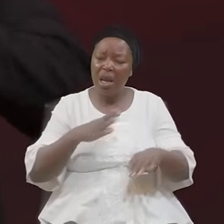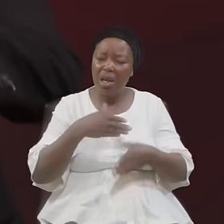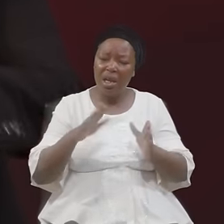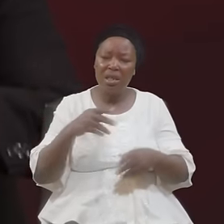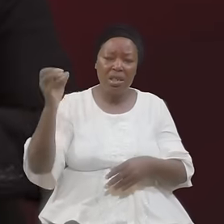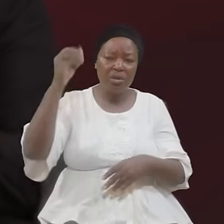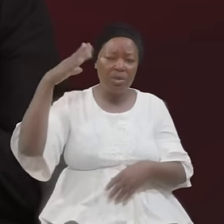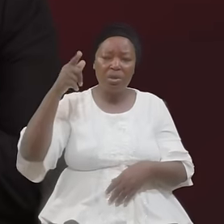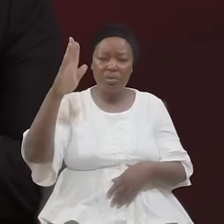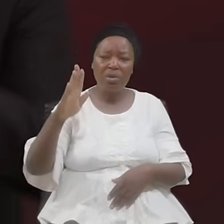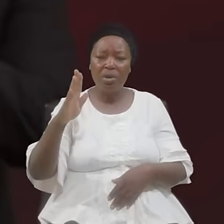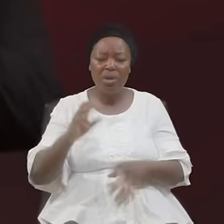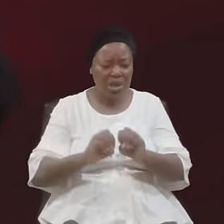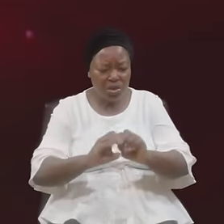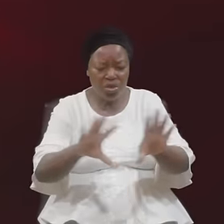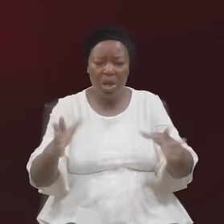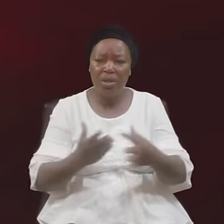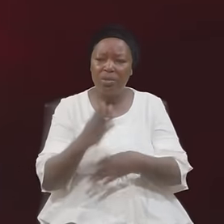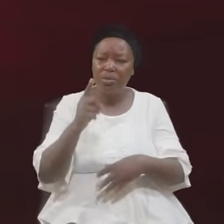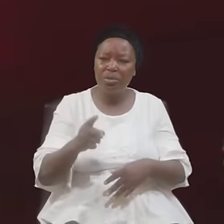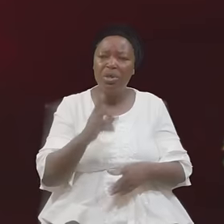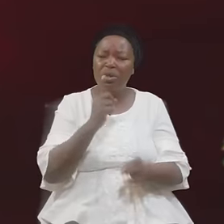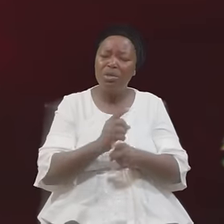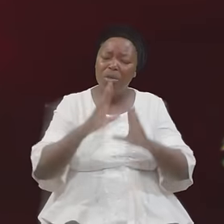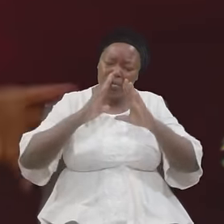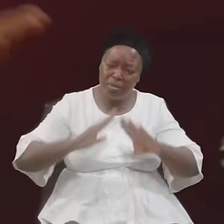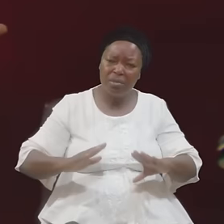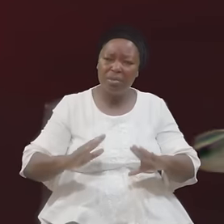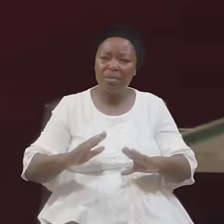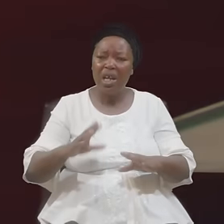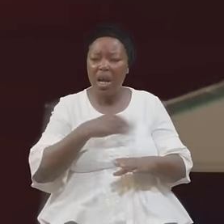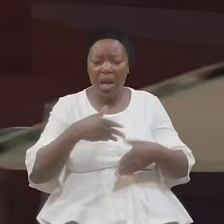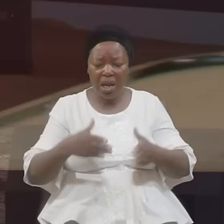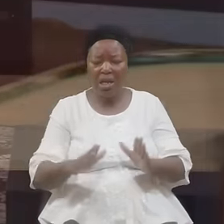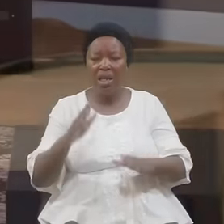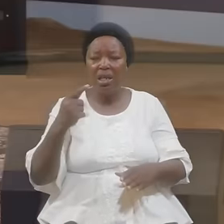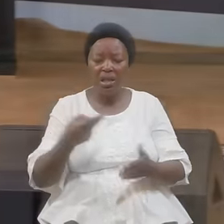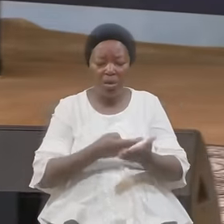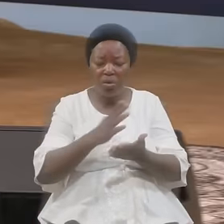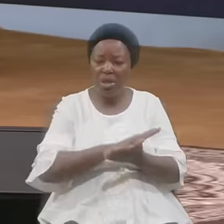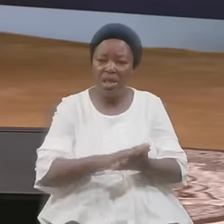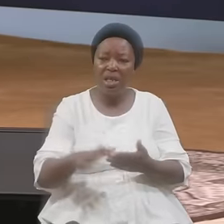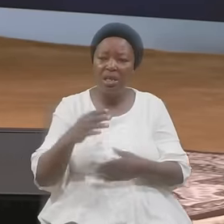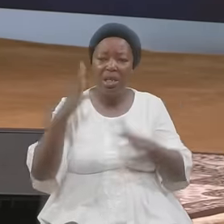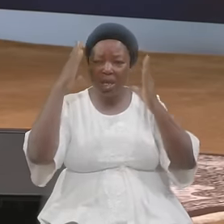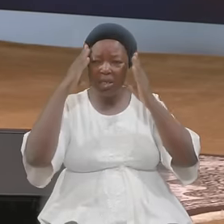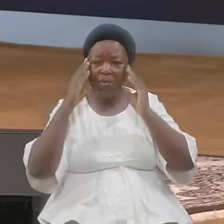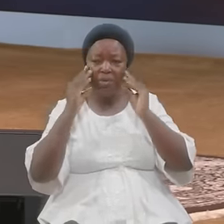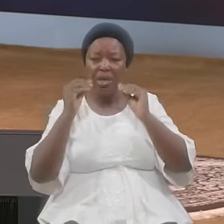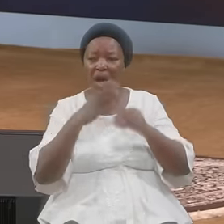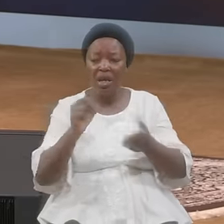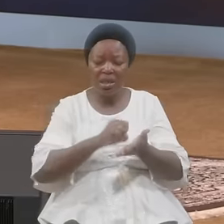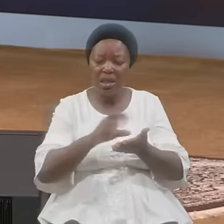Beam Forth Through You Just Keep Quiet And Let The Holiness Experience And The